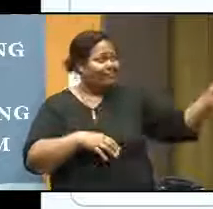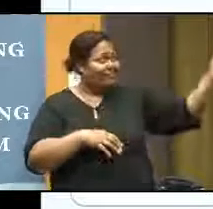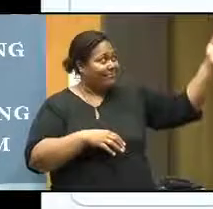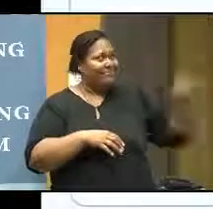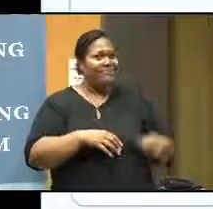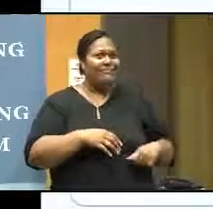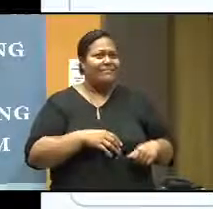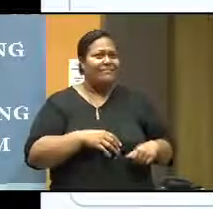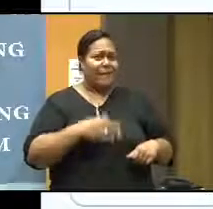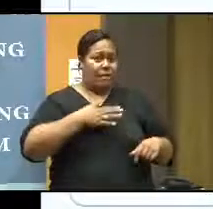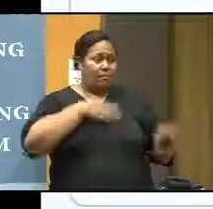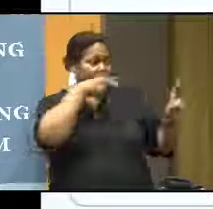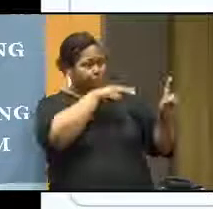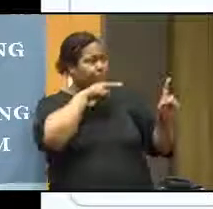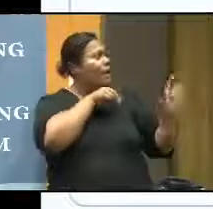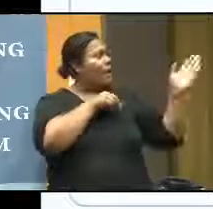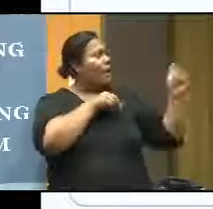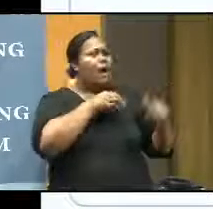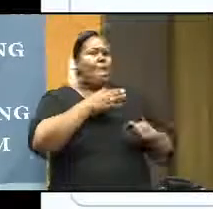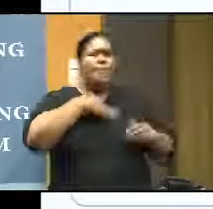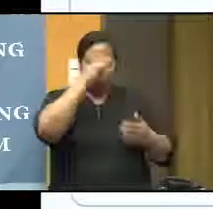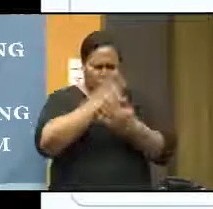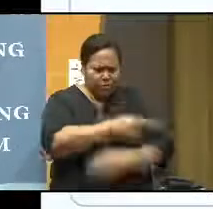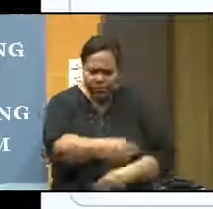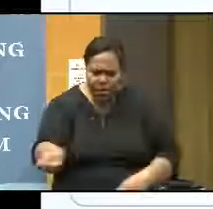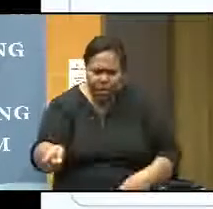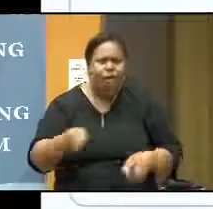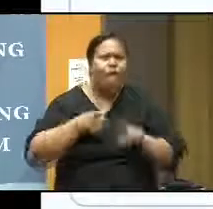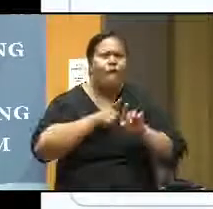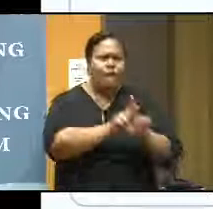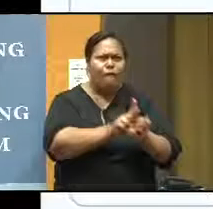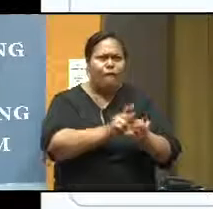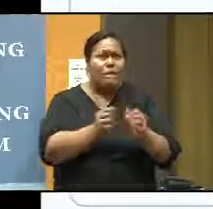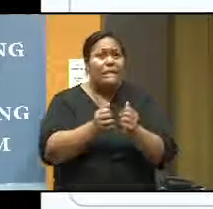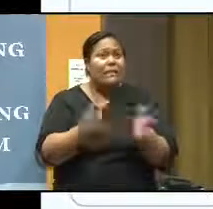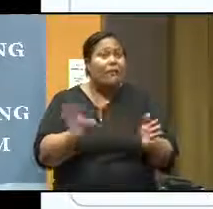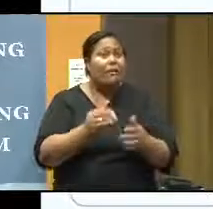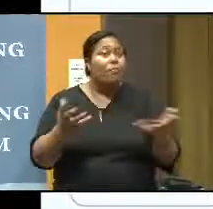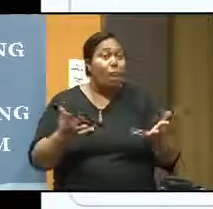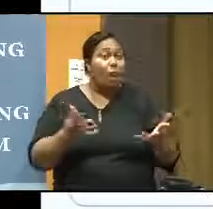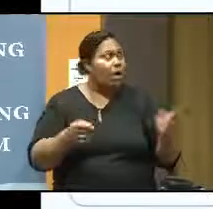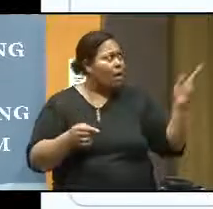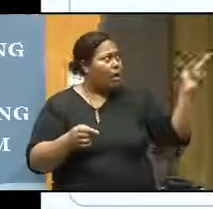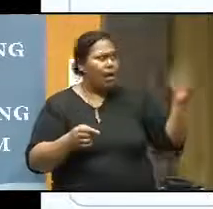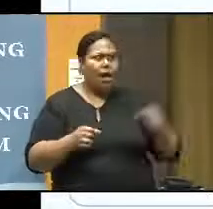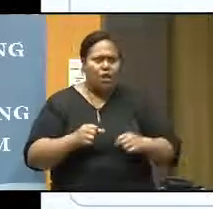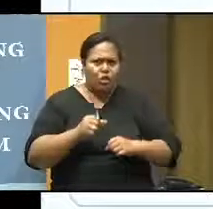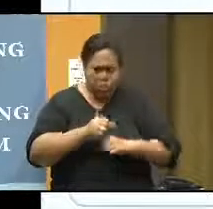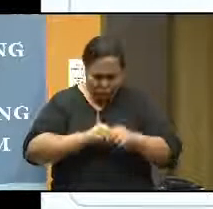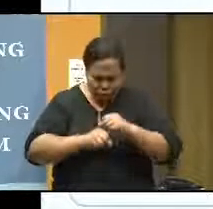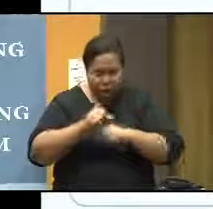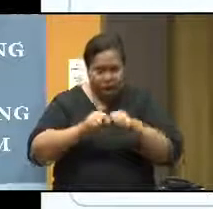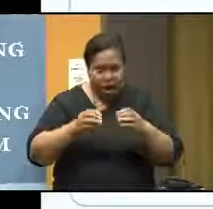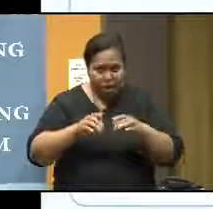my point of view I find very suitable for my students to follow starting from I give a very loosely structured problem